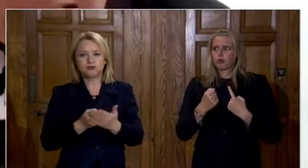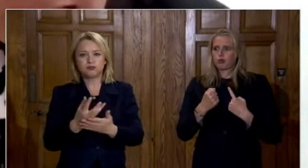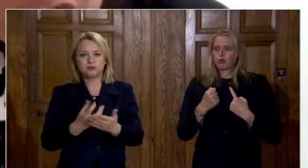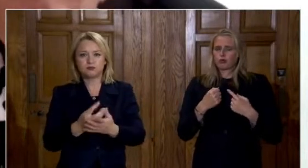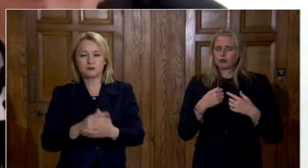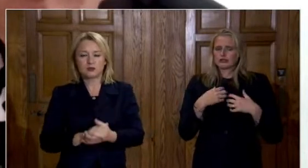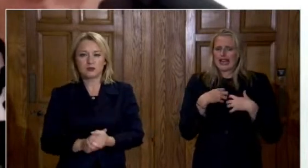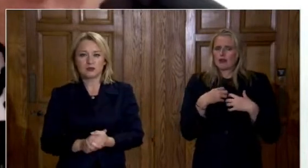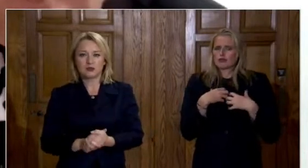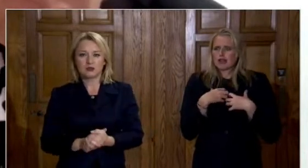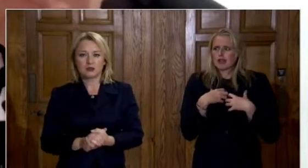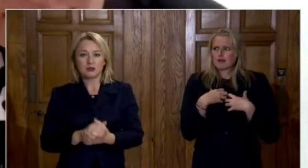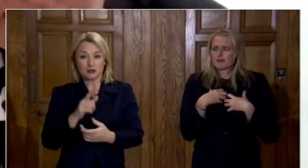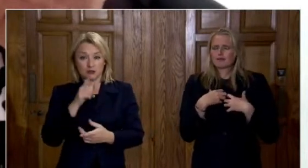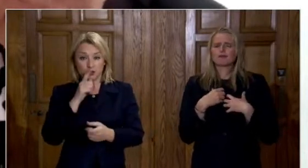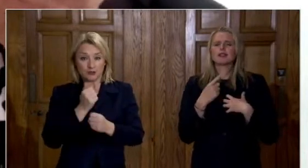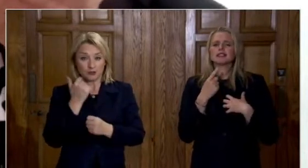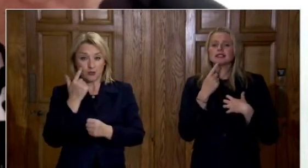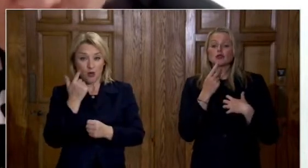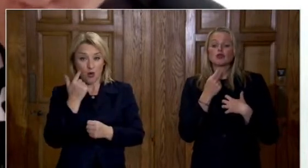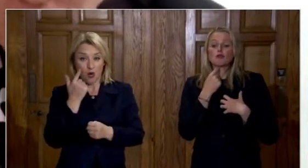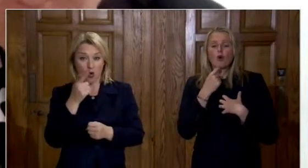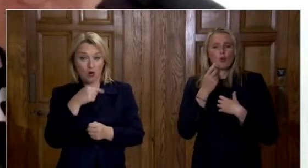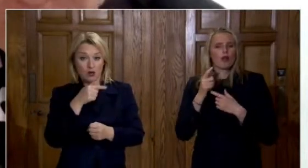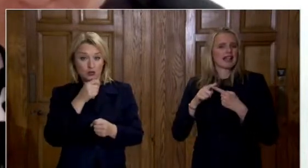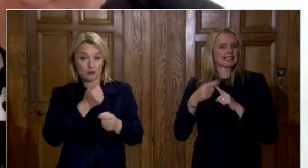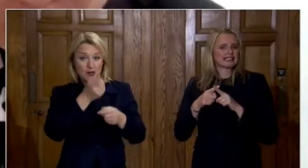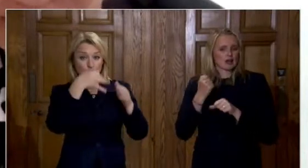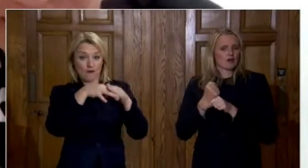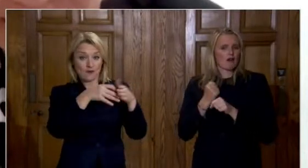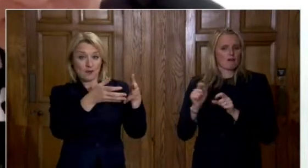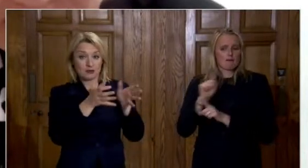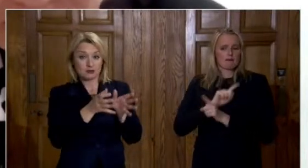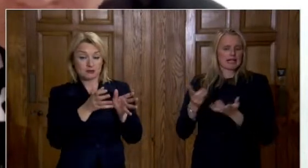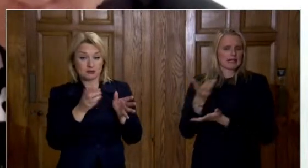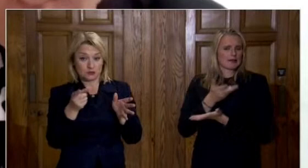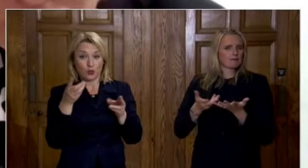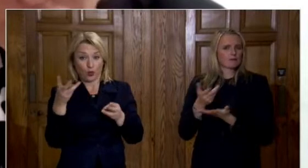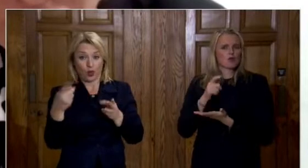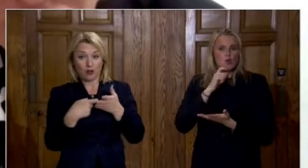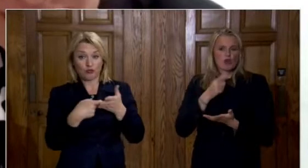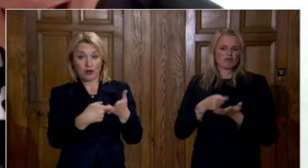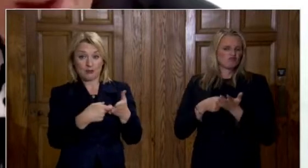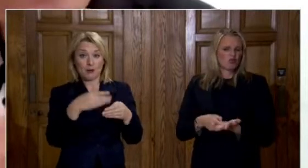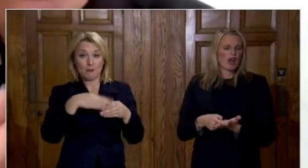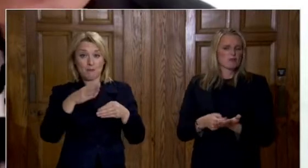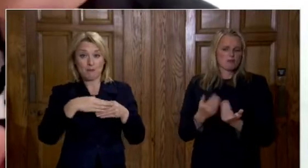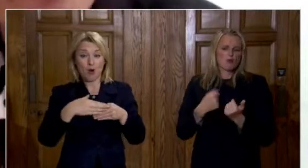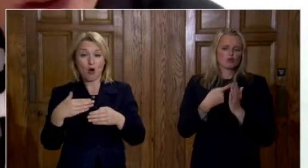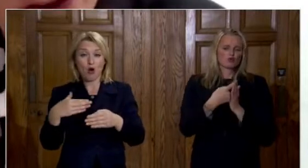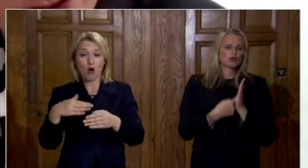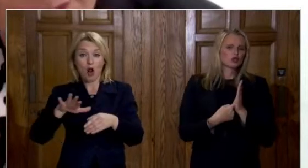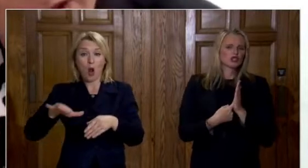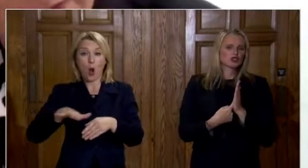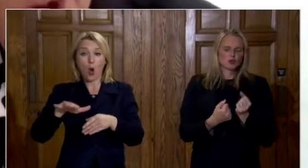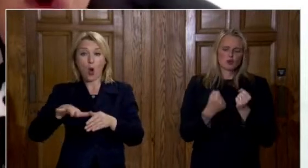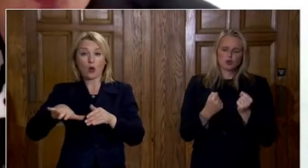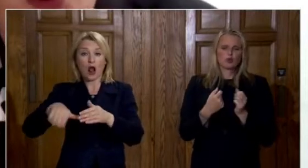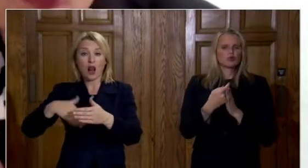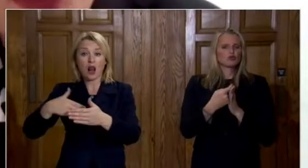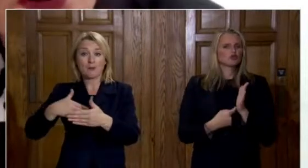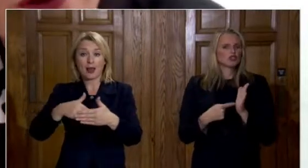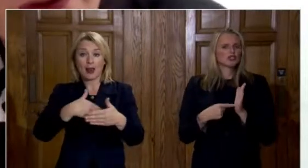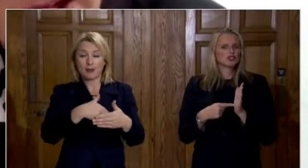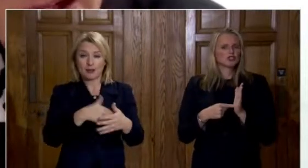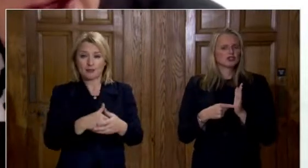you're saying tomorrow you're going to the executive and you're going to be recommending more restrictions paint a picture for people